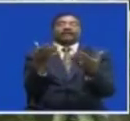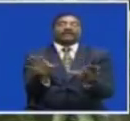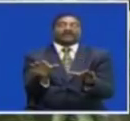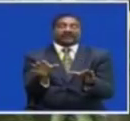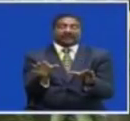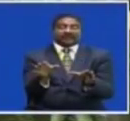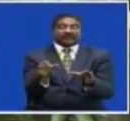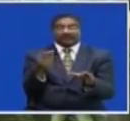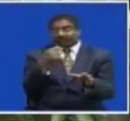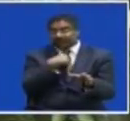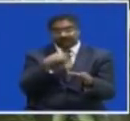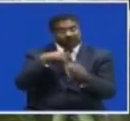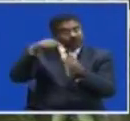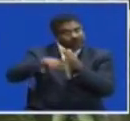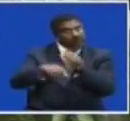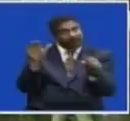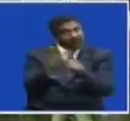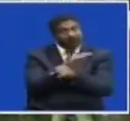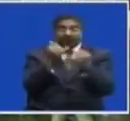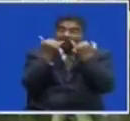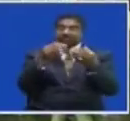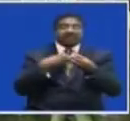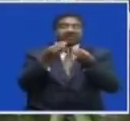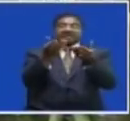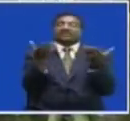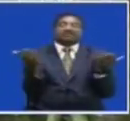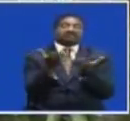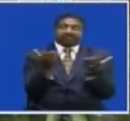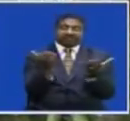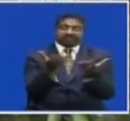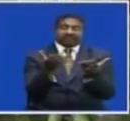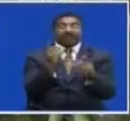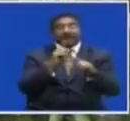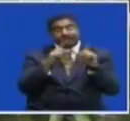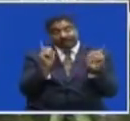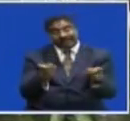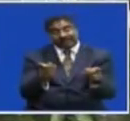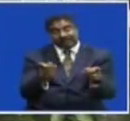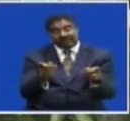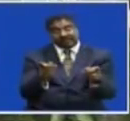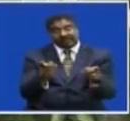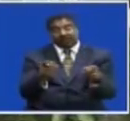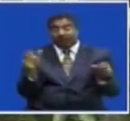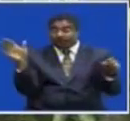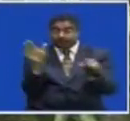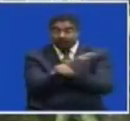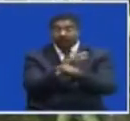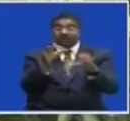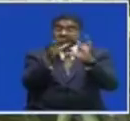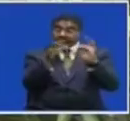give full details on what transpired But a comprehensive statement,